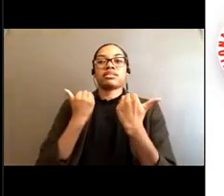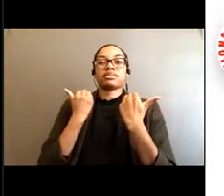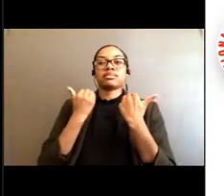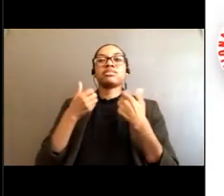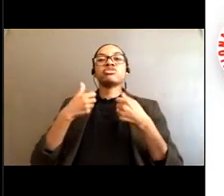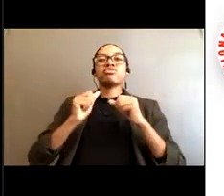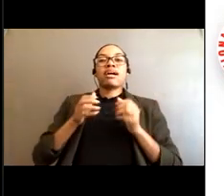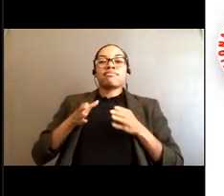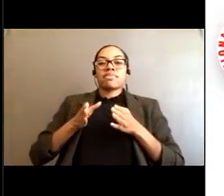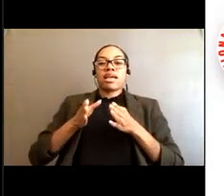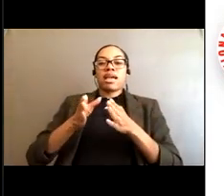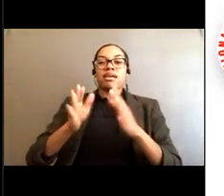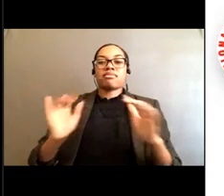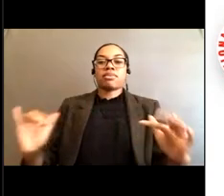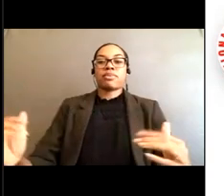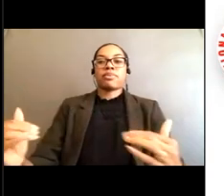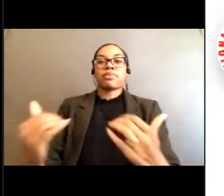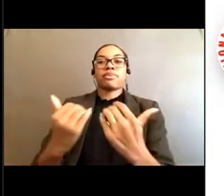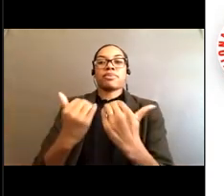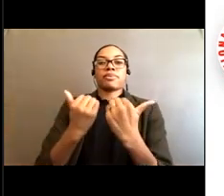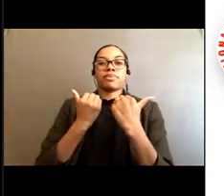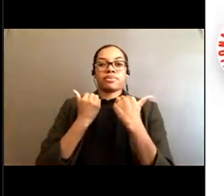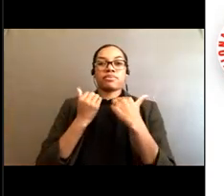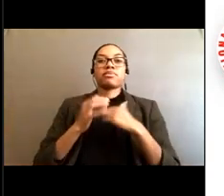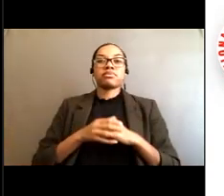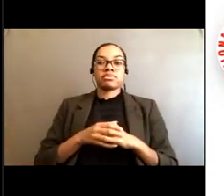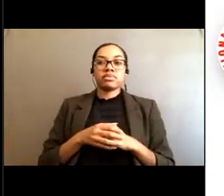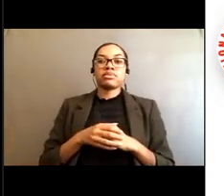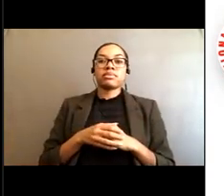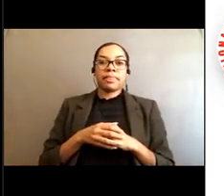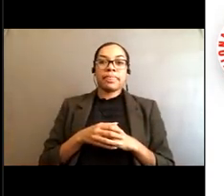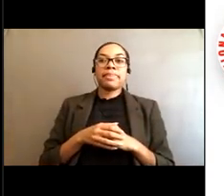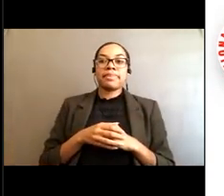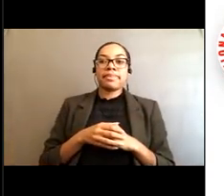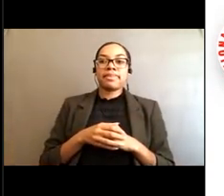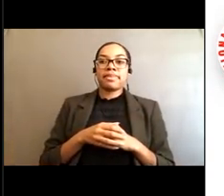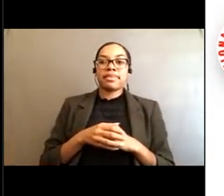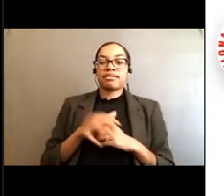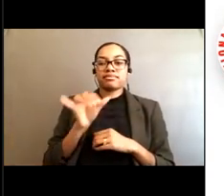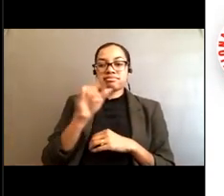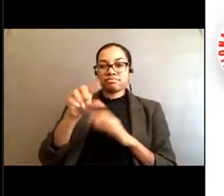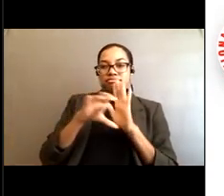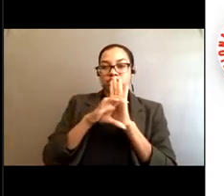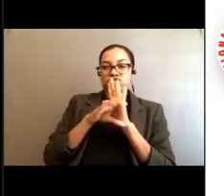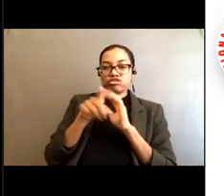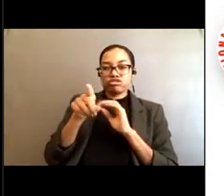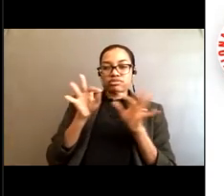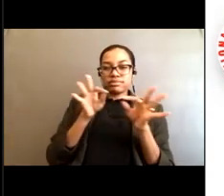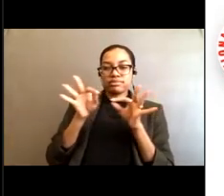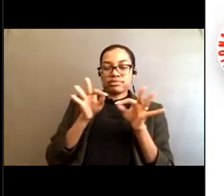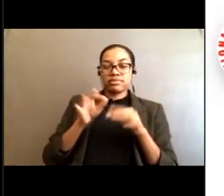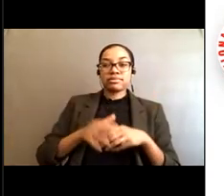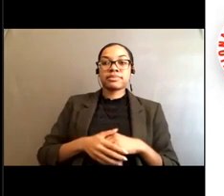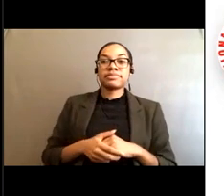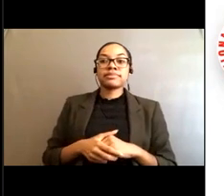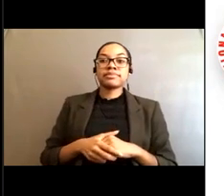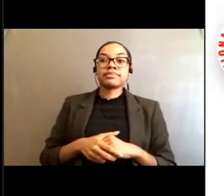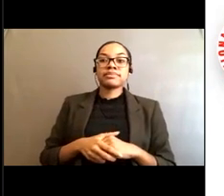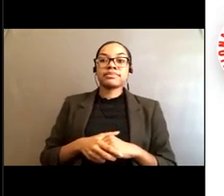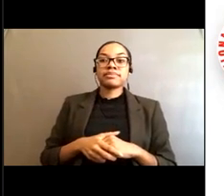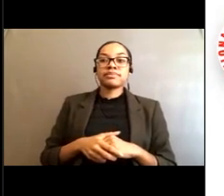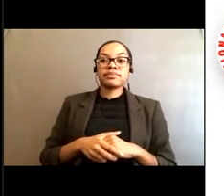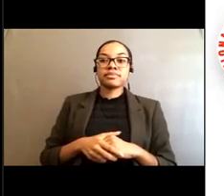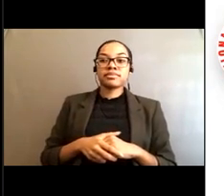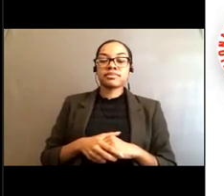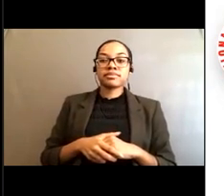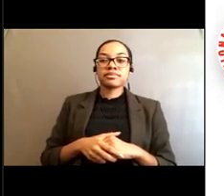by the rip current like we see here in this picture. Rip currents can strengthen or become